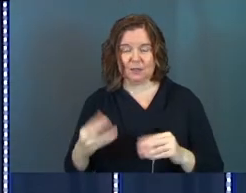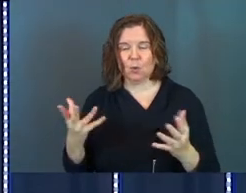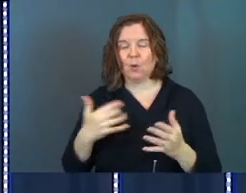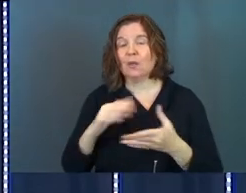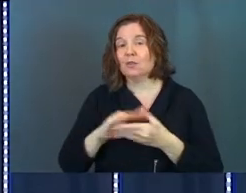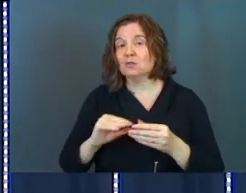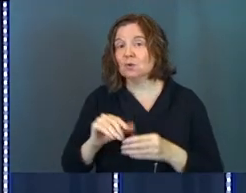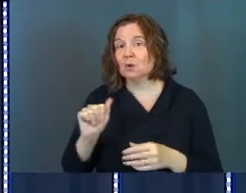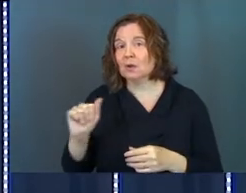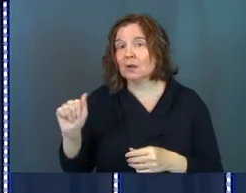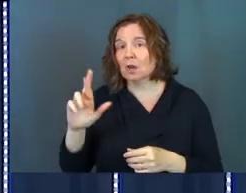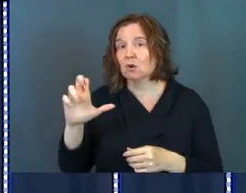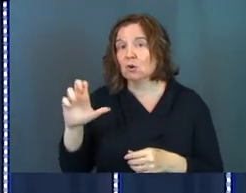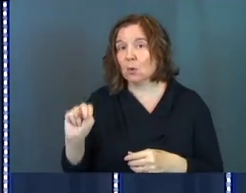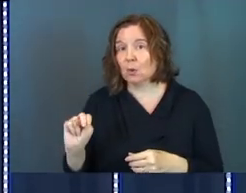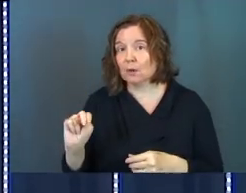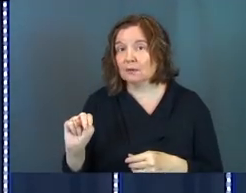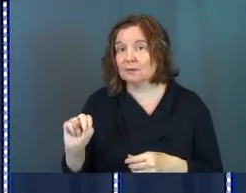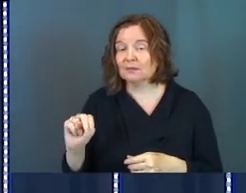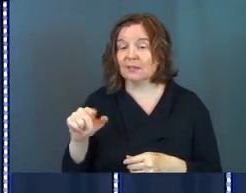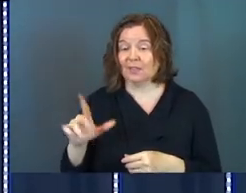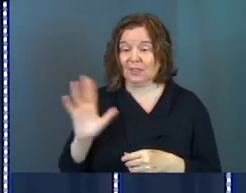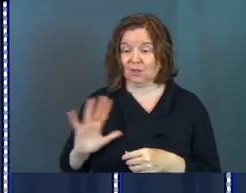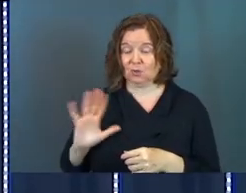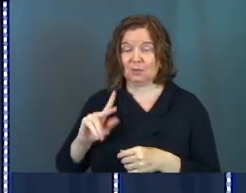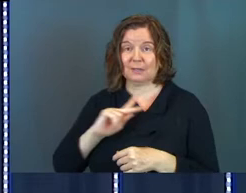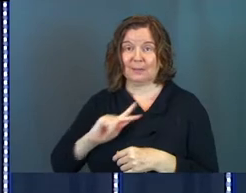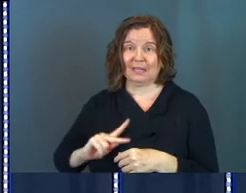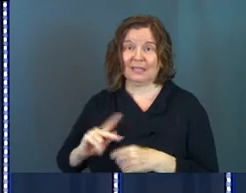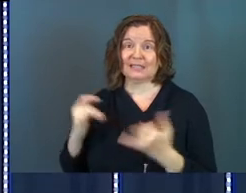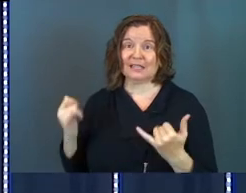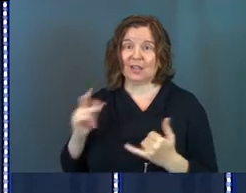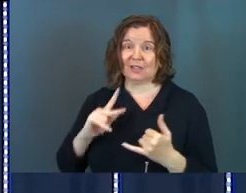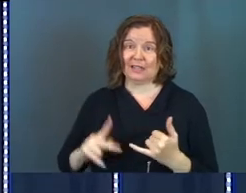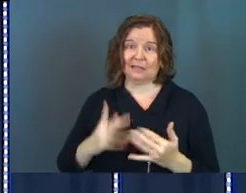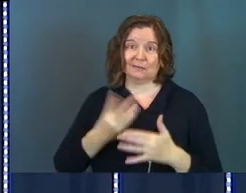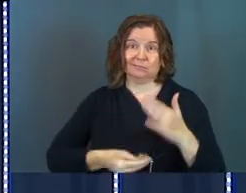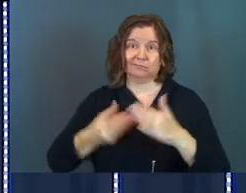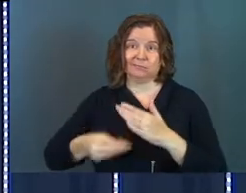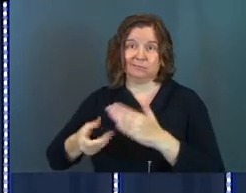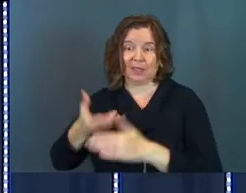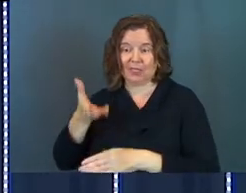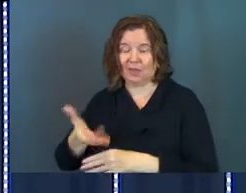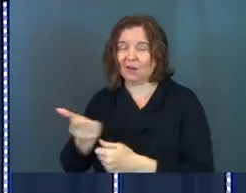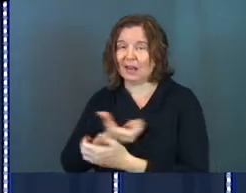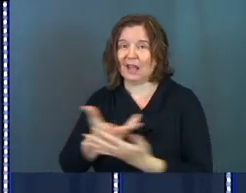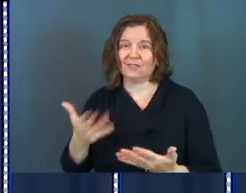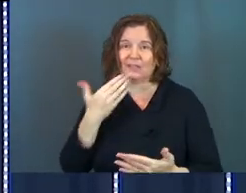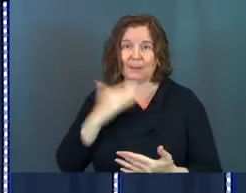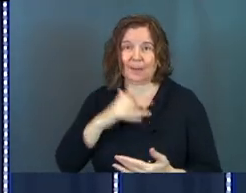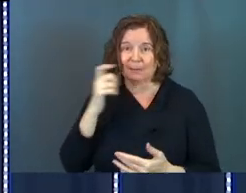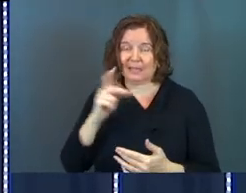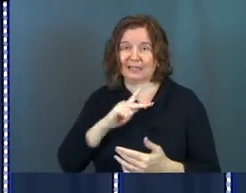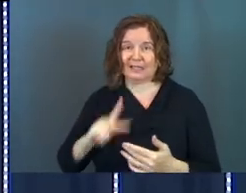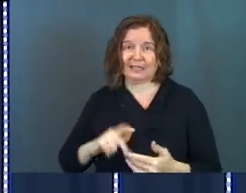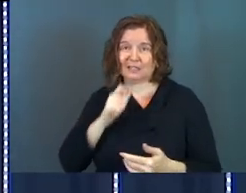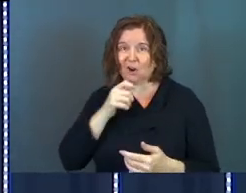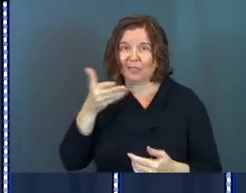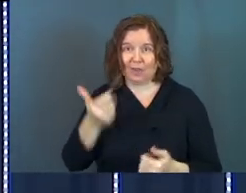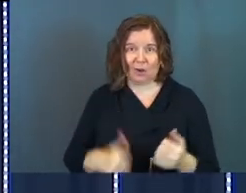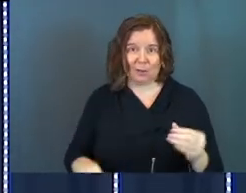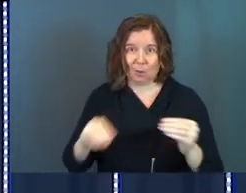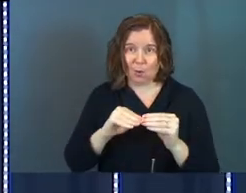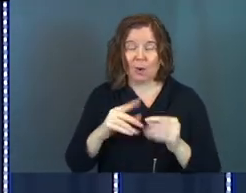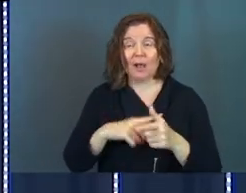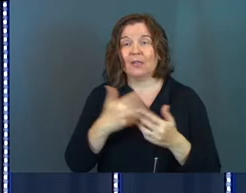What's the story of Aragorn? Is there used to be kings, and now the kings aren't there, and everything's bad because the kings aren't